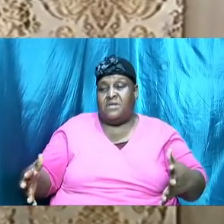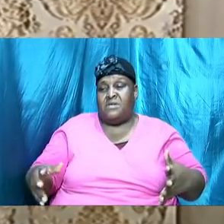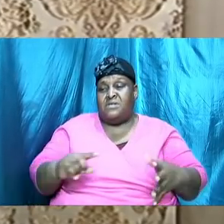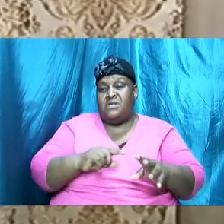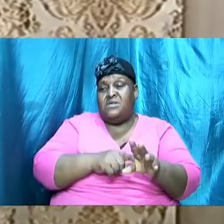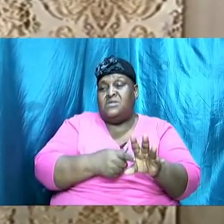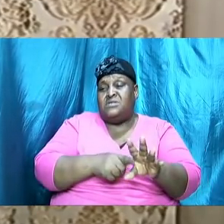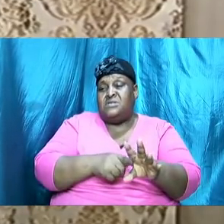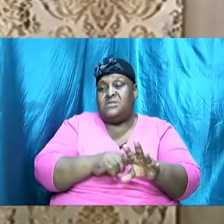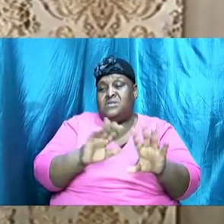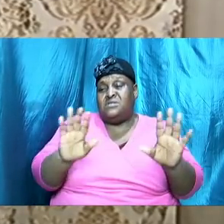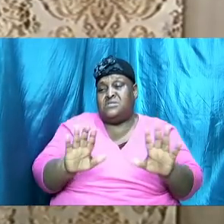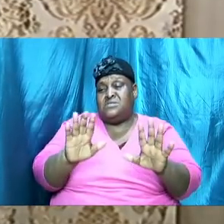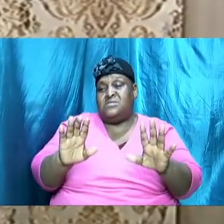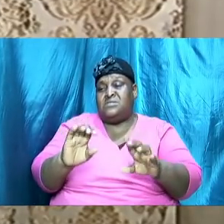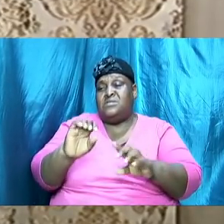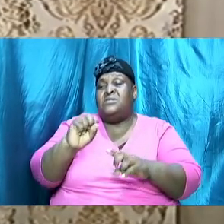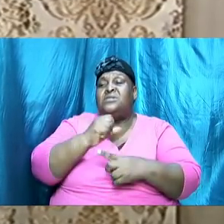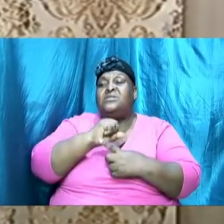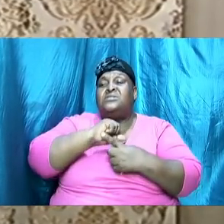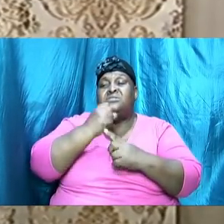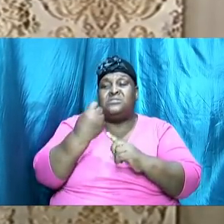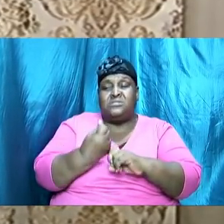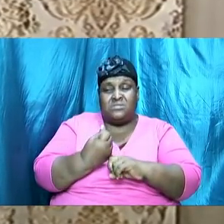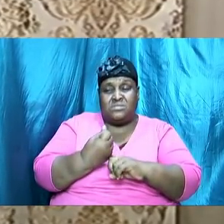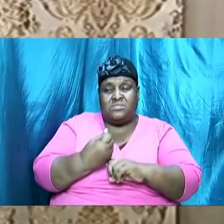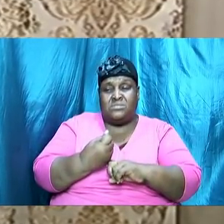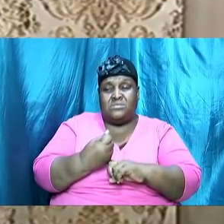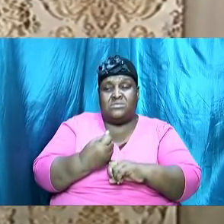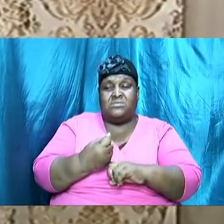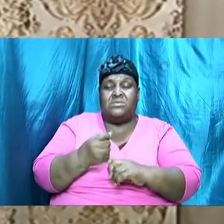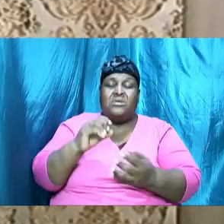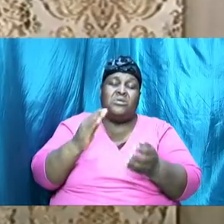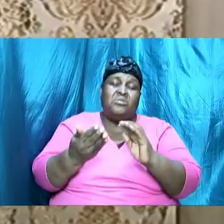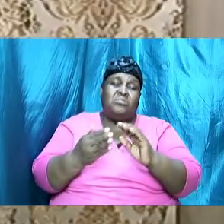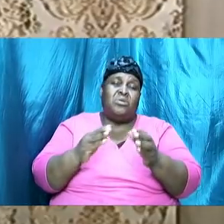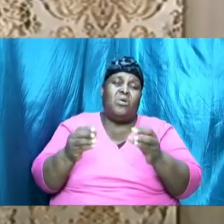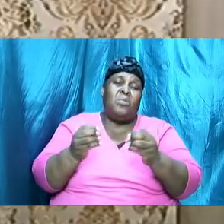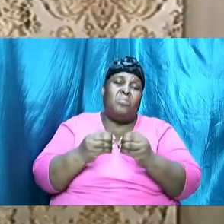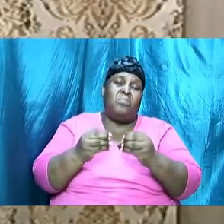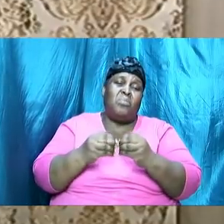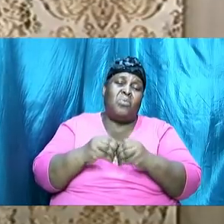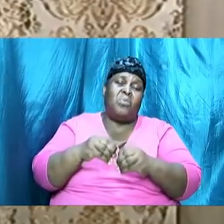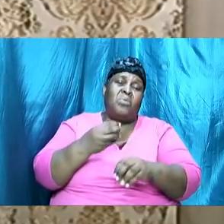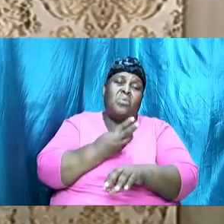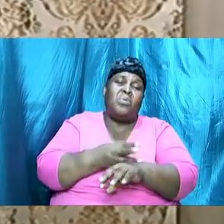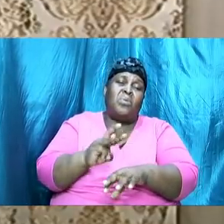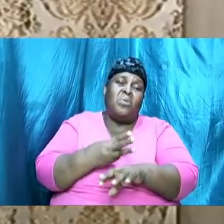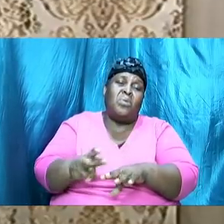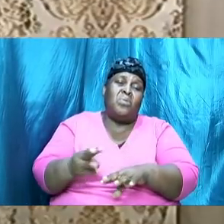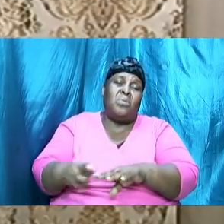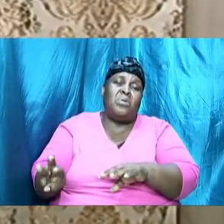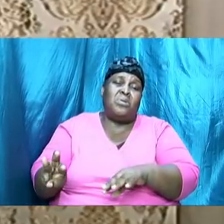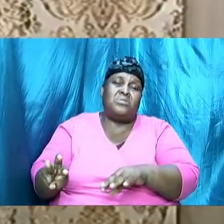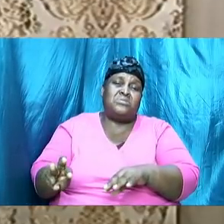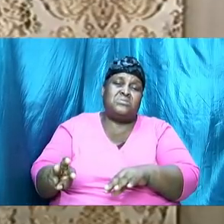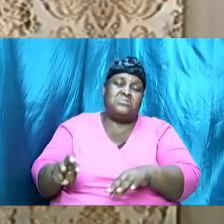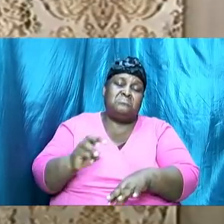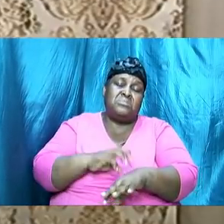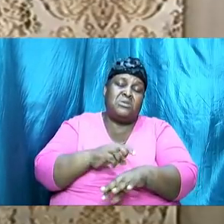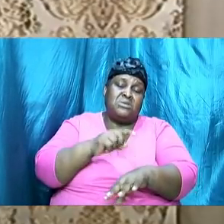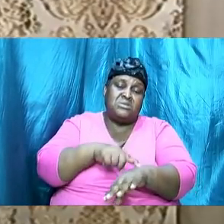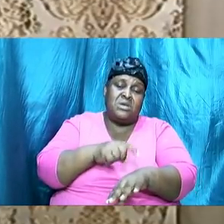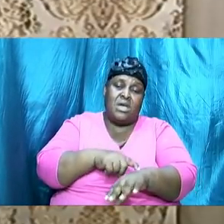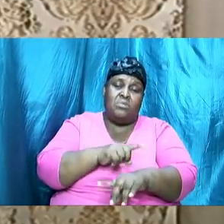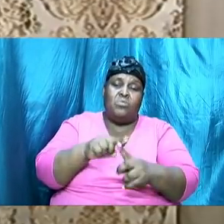Sunday past the situation has become no more dire and it is now happening at a time when there is no service